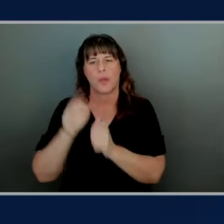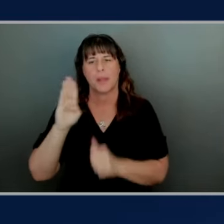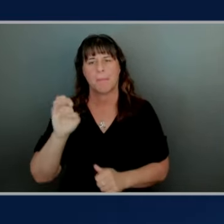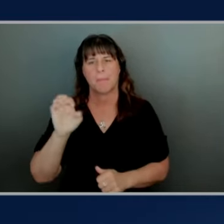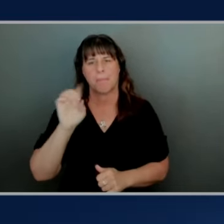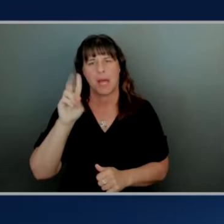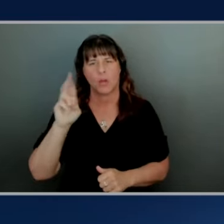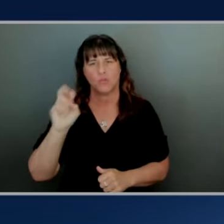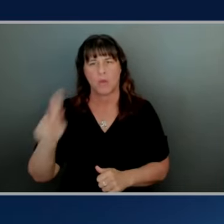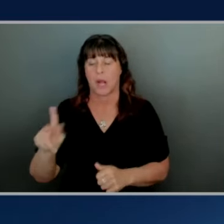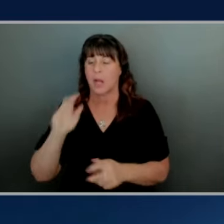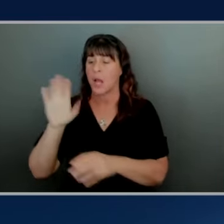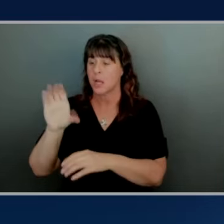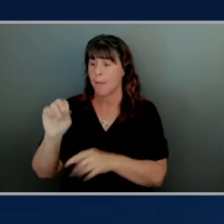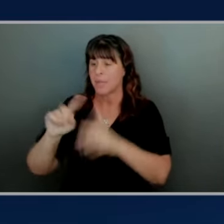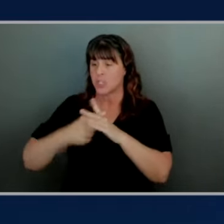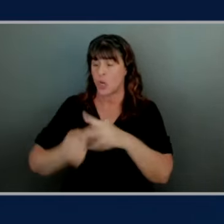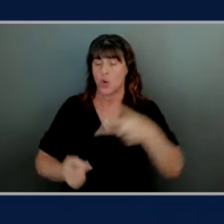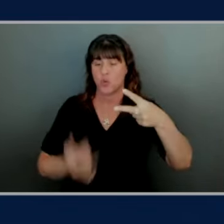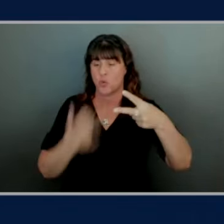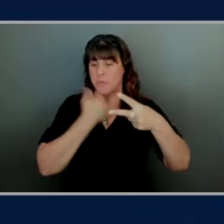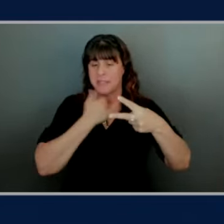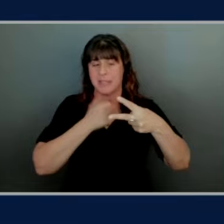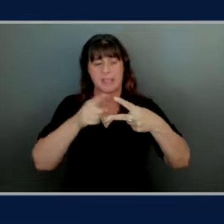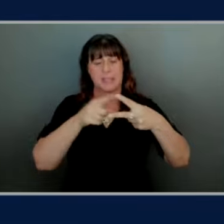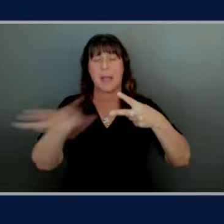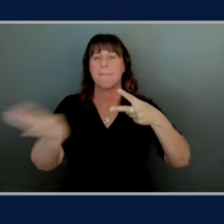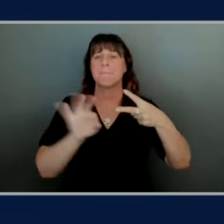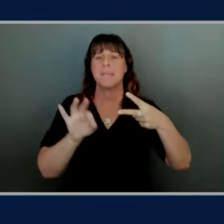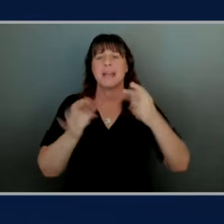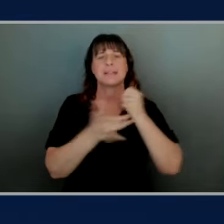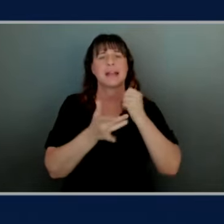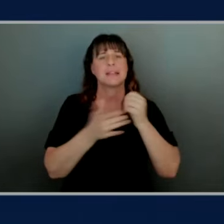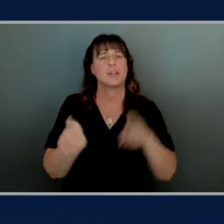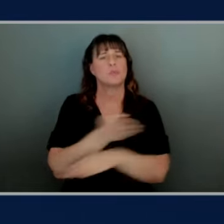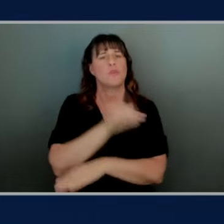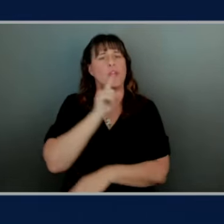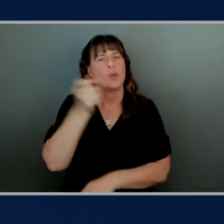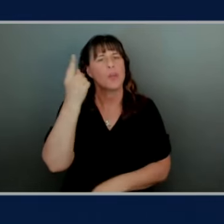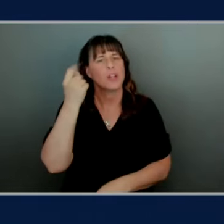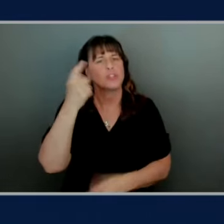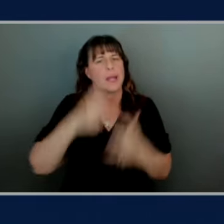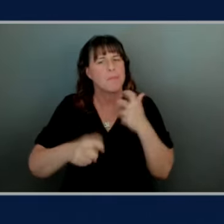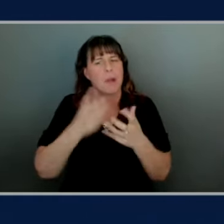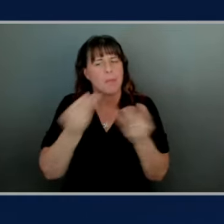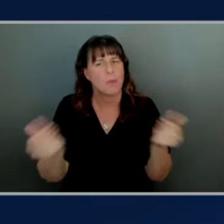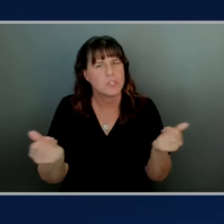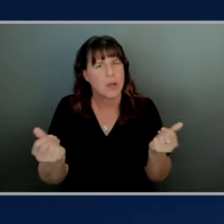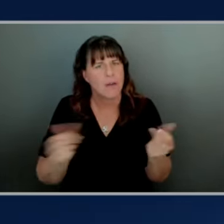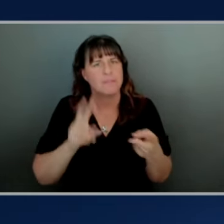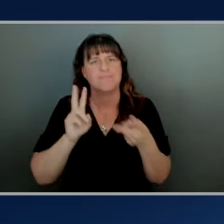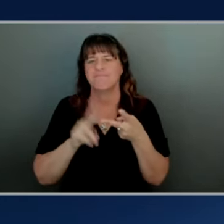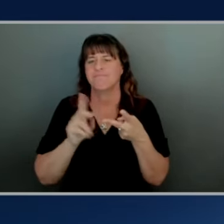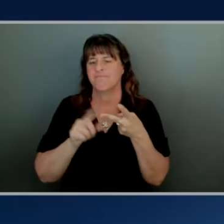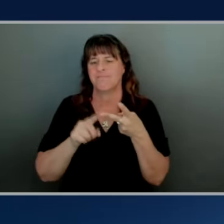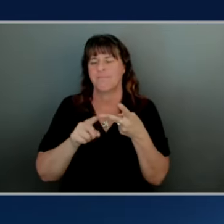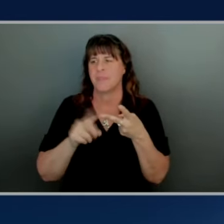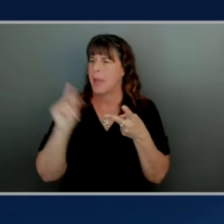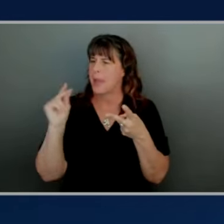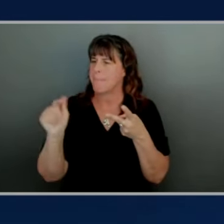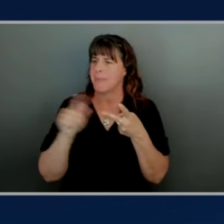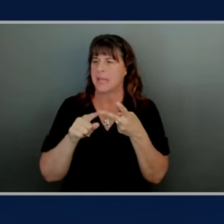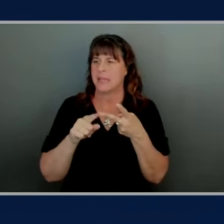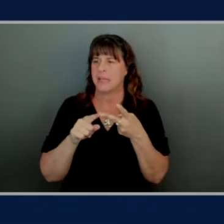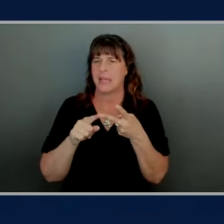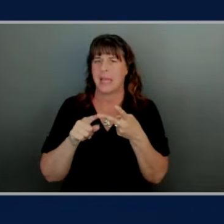make two mistakes the first mistake is they pick the technology before they really understand the problem that they want to solve and the second mistake is they immediately run towards fine